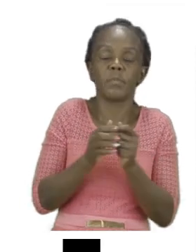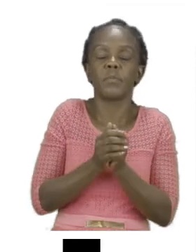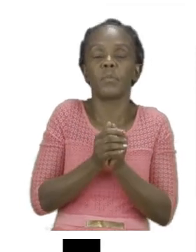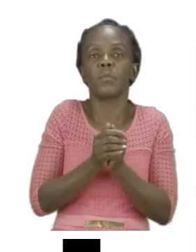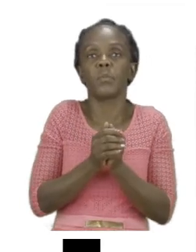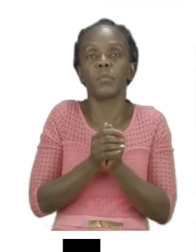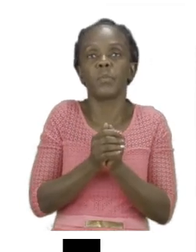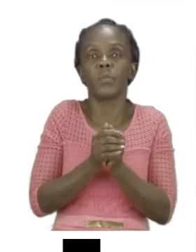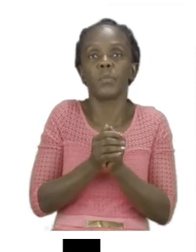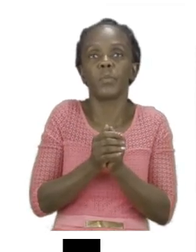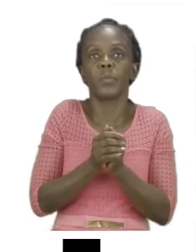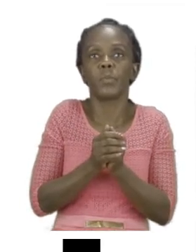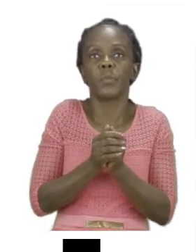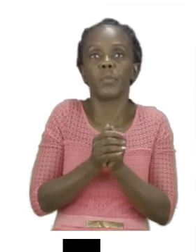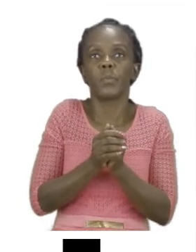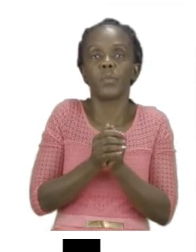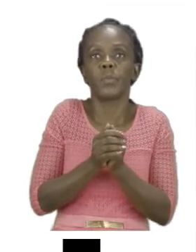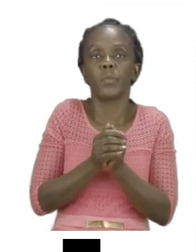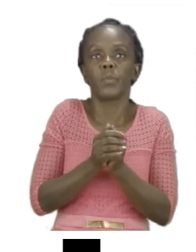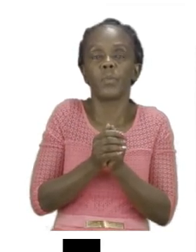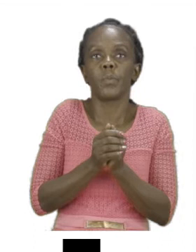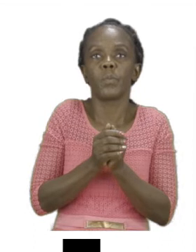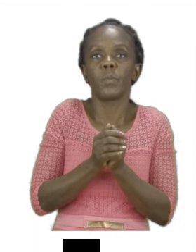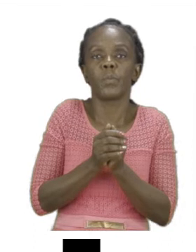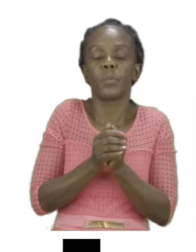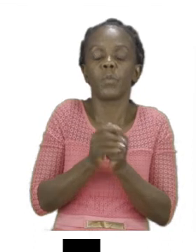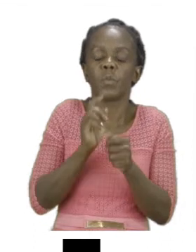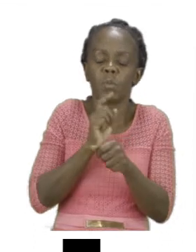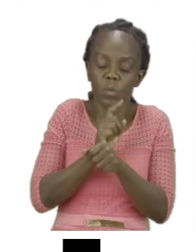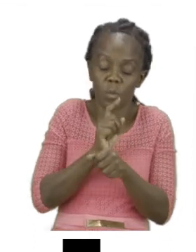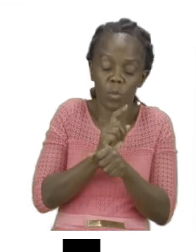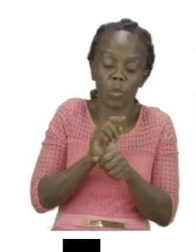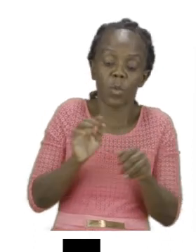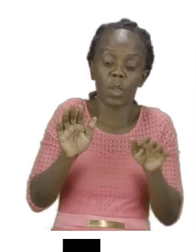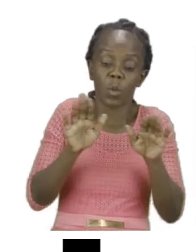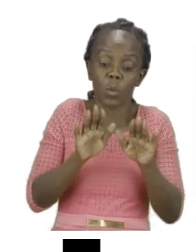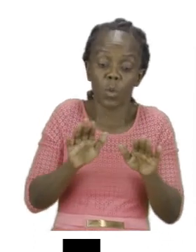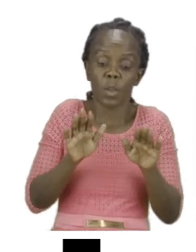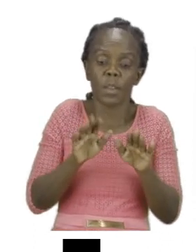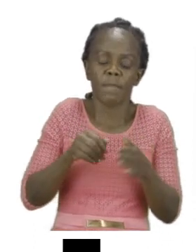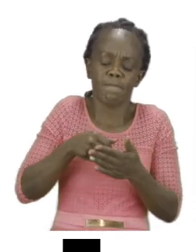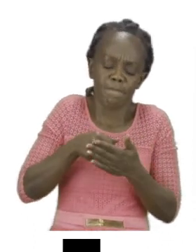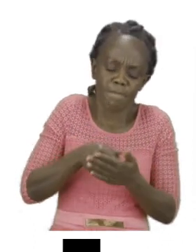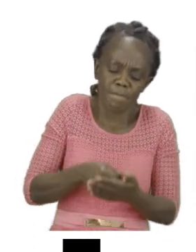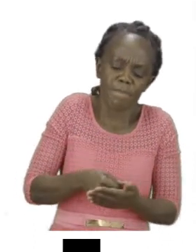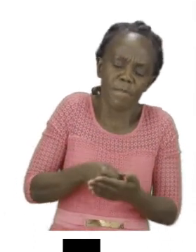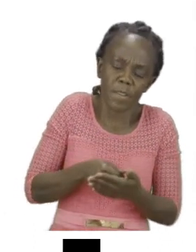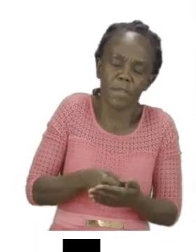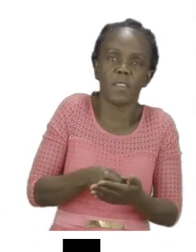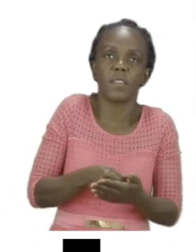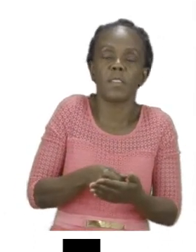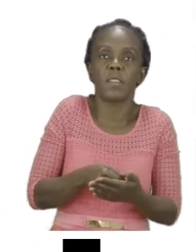that we are going to color the lightest with a yellow